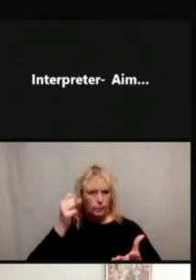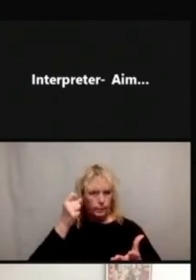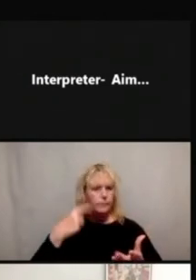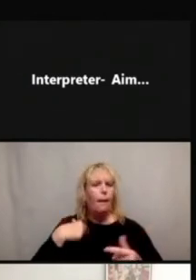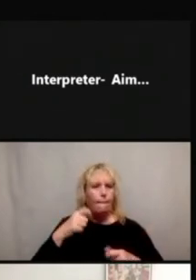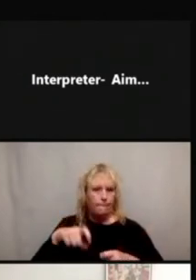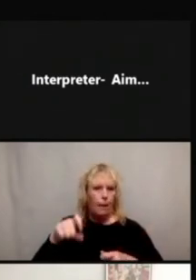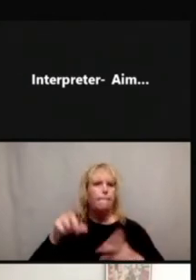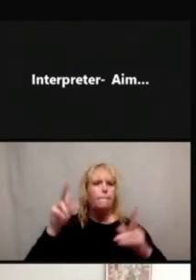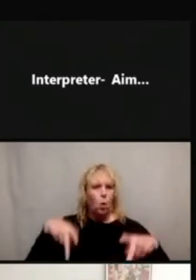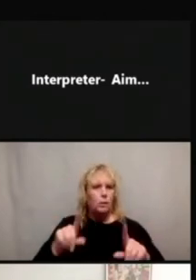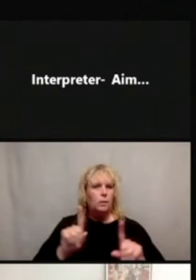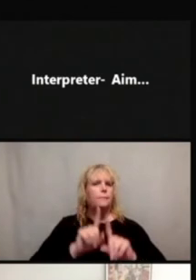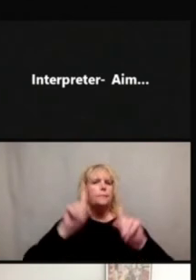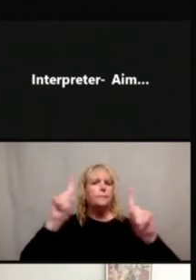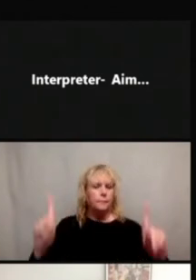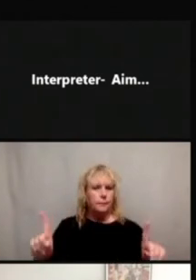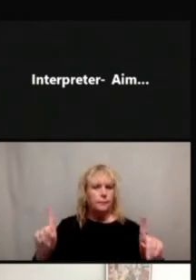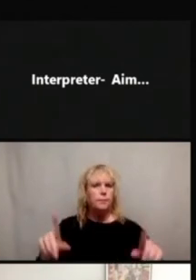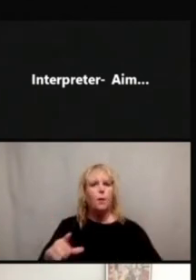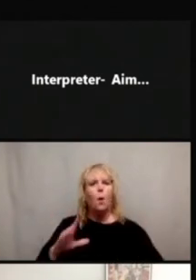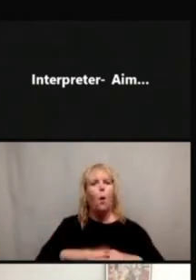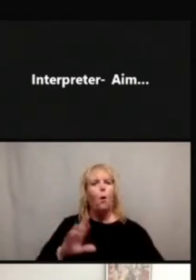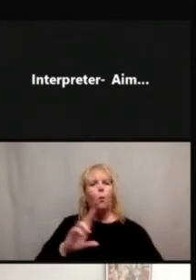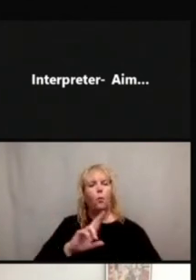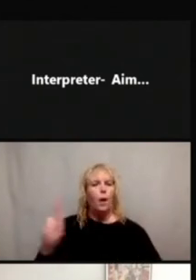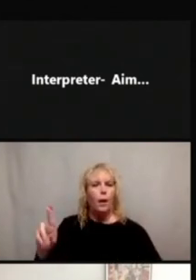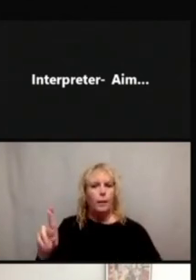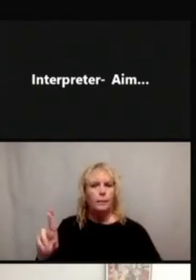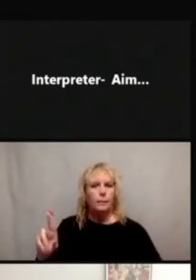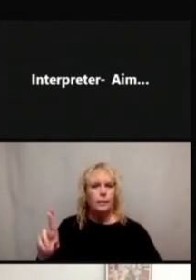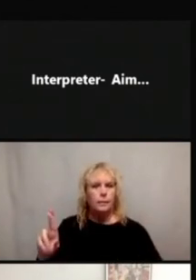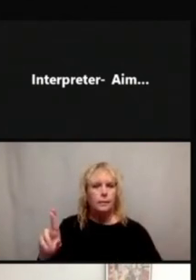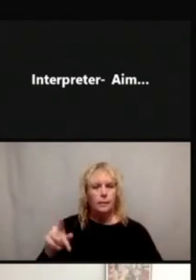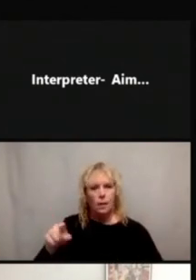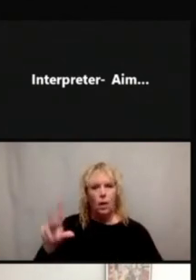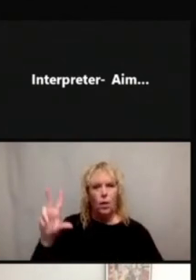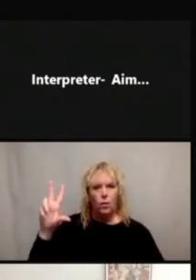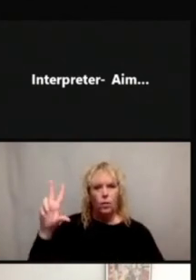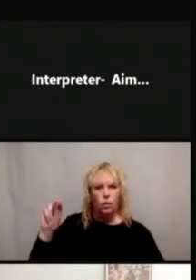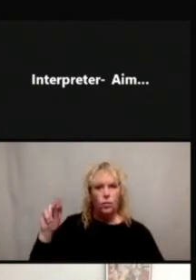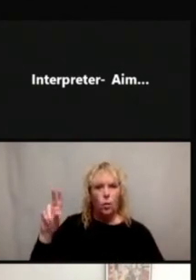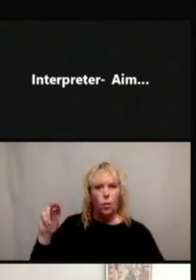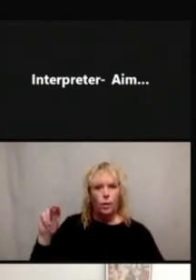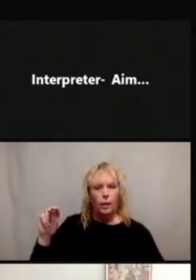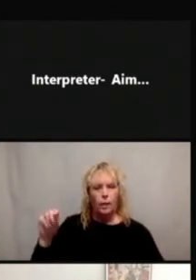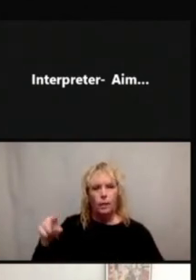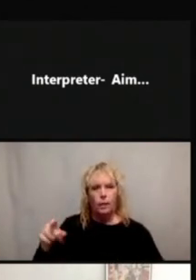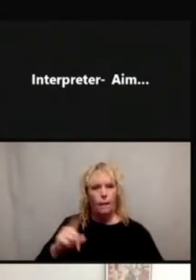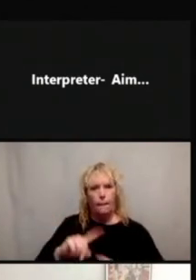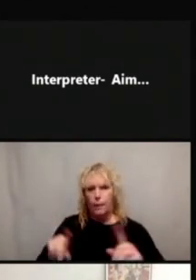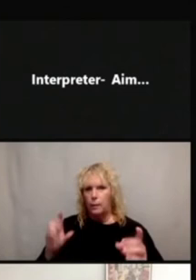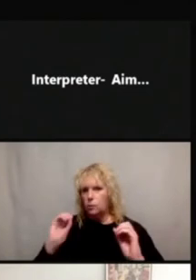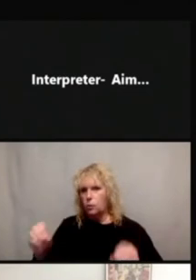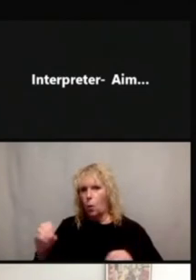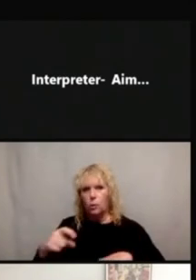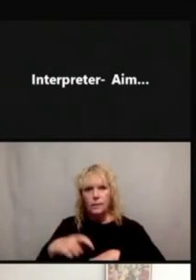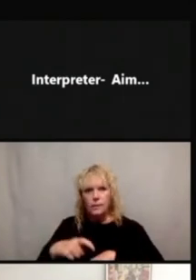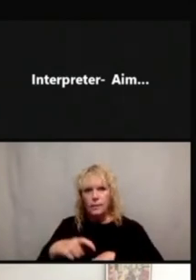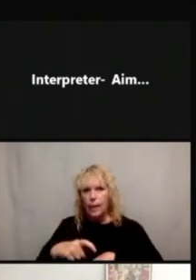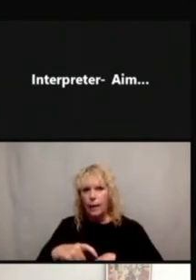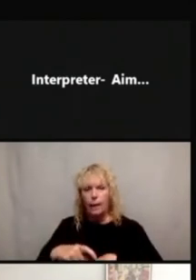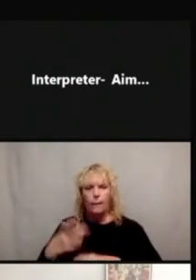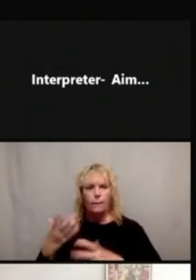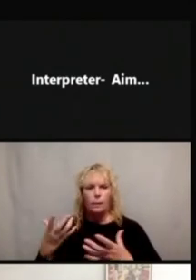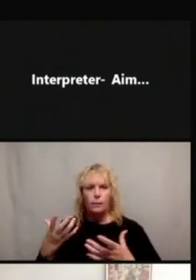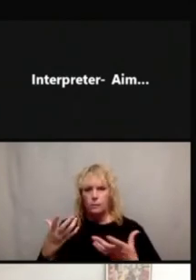Versus on the right, we kind of do have the 30, but because it's not in a timer or it's not in, it